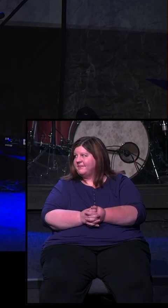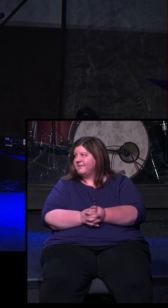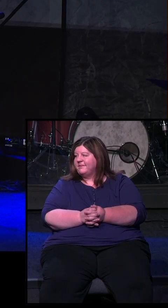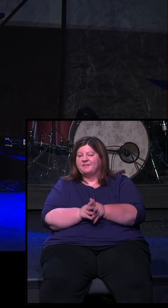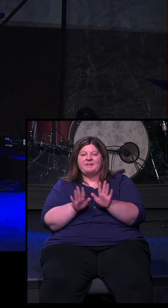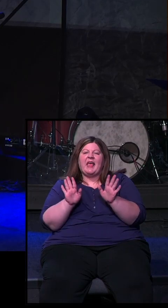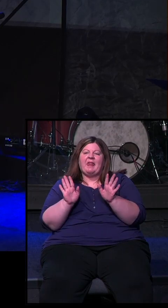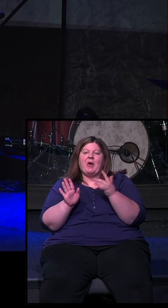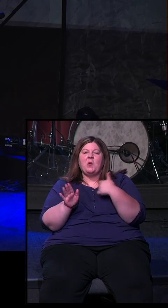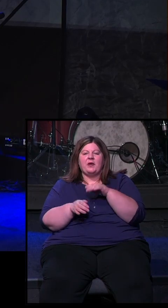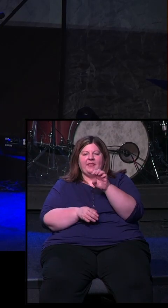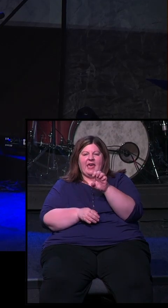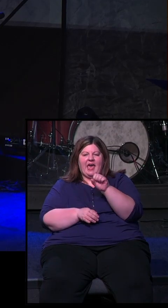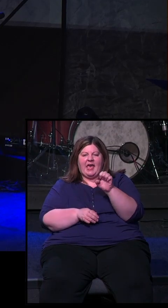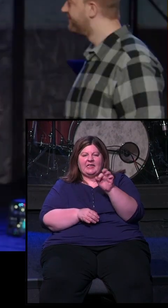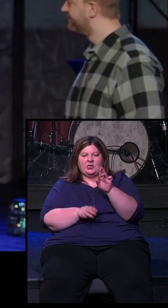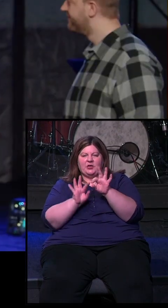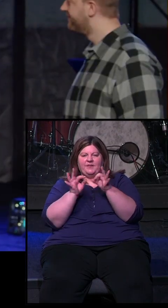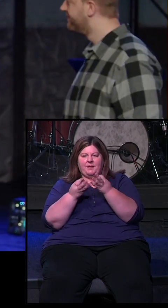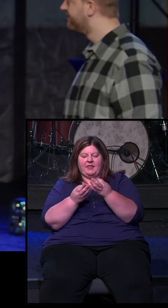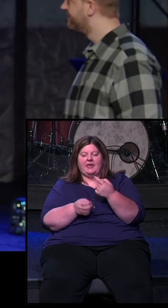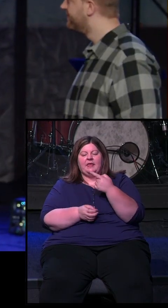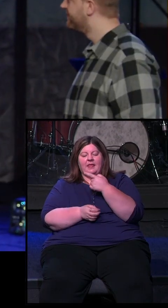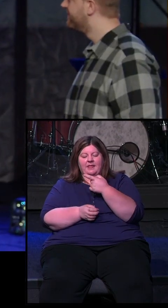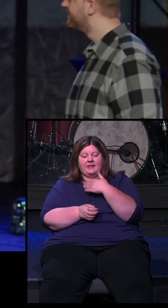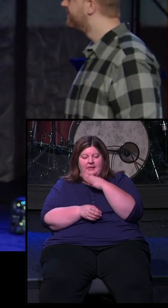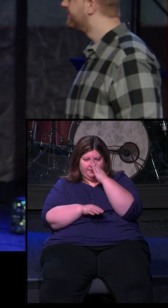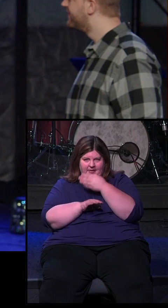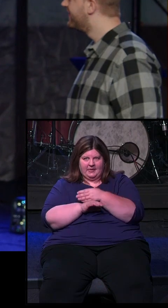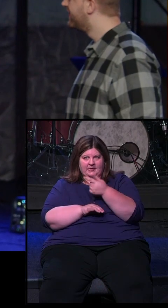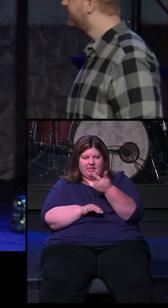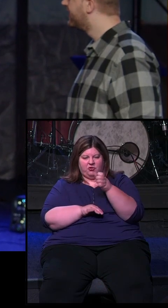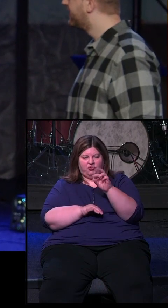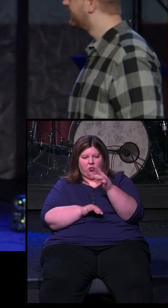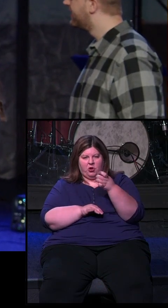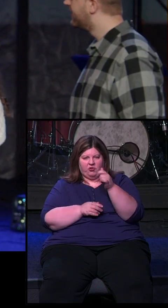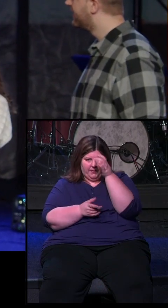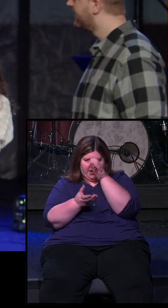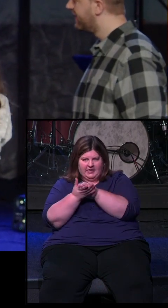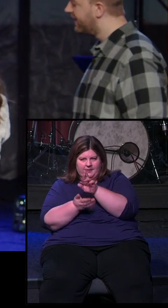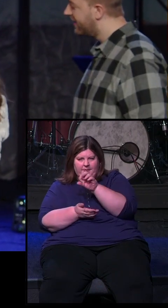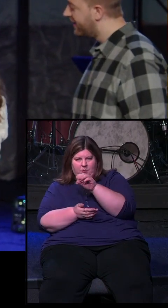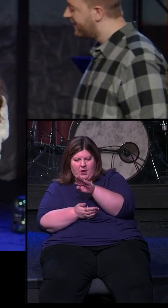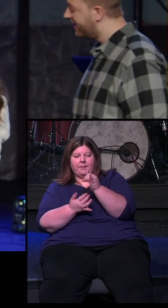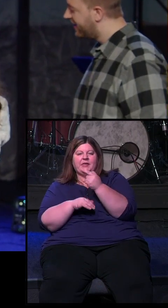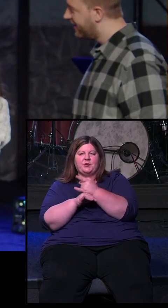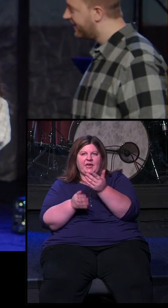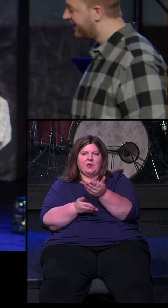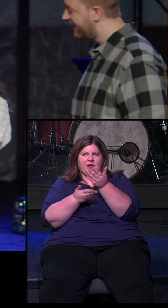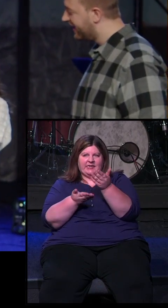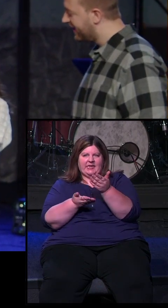Hello, we're the Esser family. This is my son, George Esser, my husband, Rob Esser, and today we're